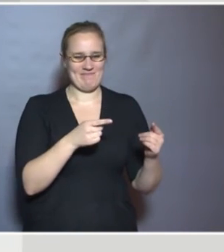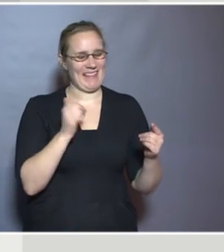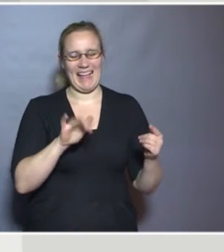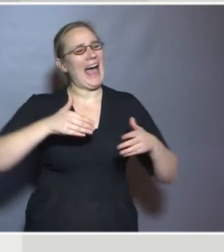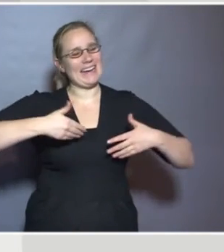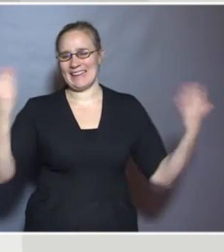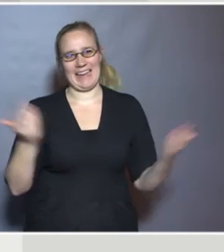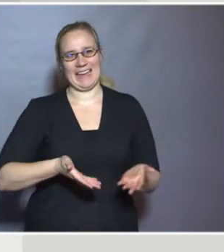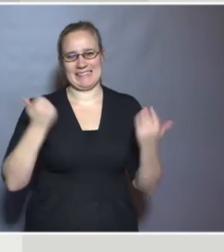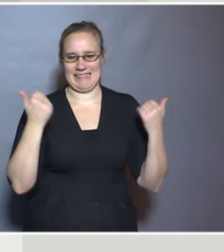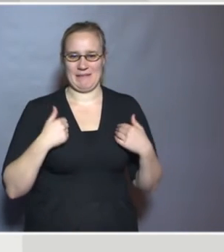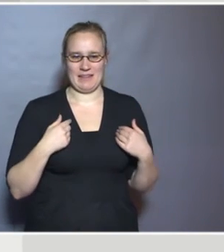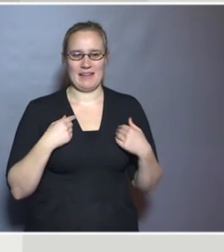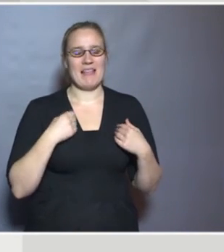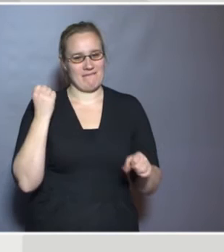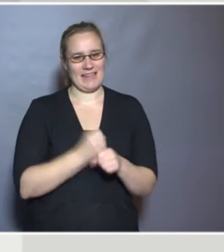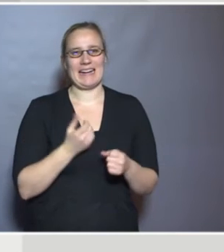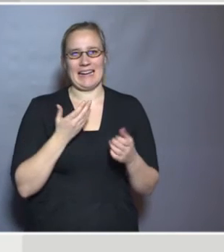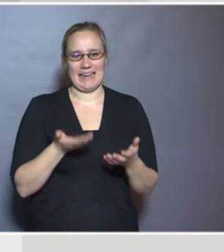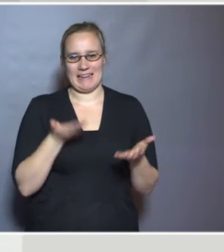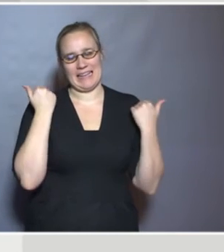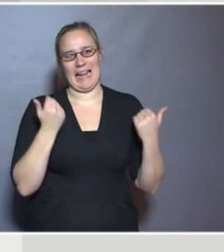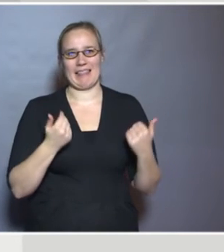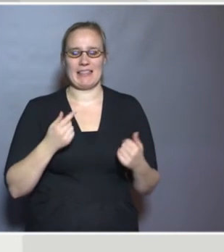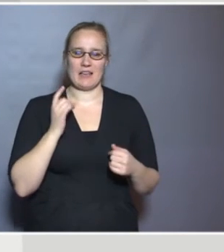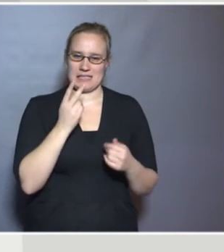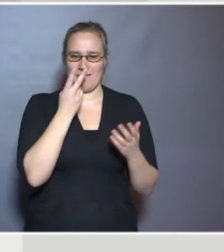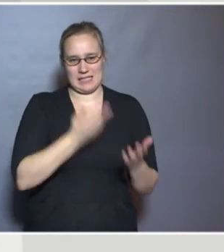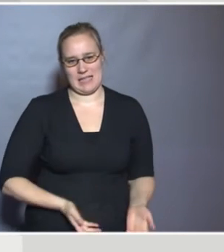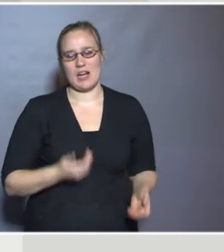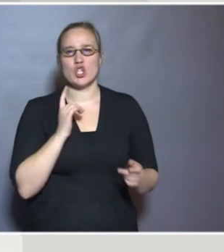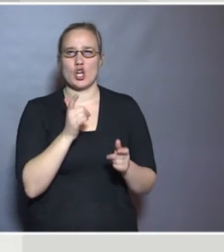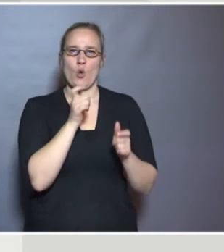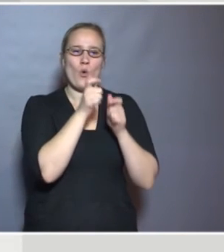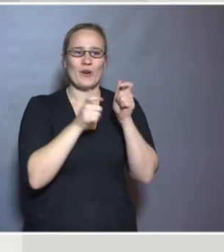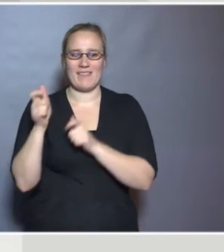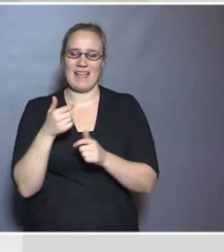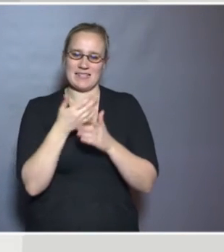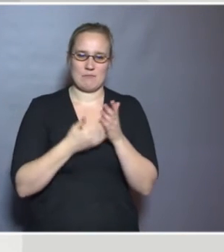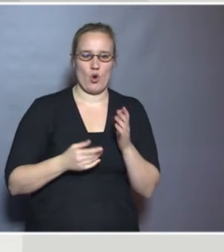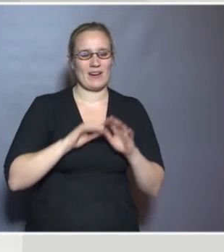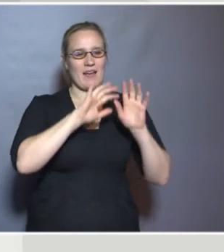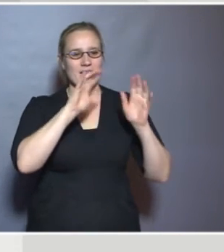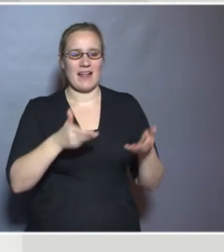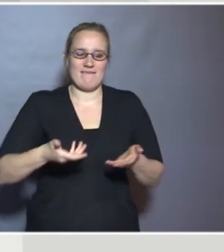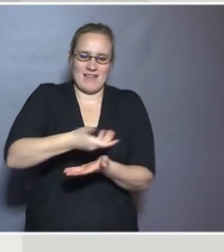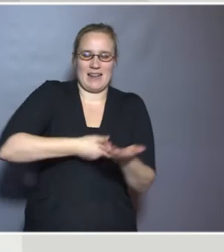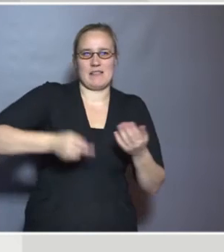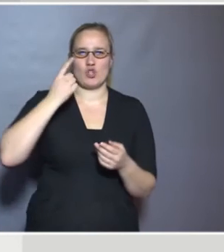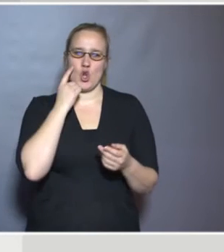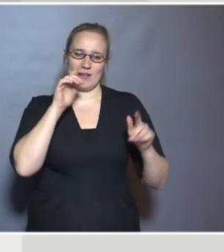why this is not easy is the words. It's the language. It's the shared understandings.